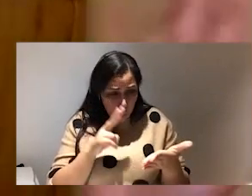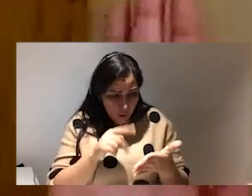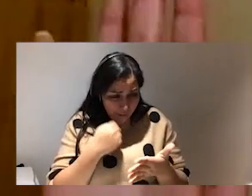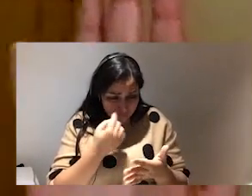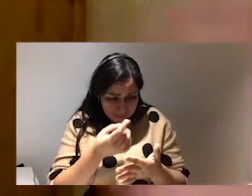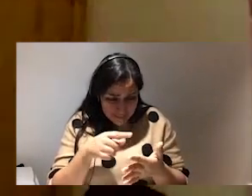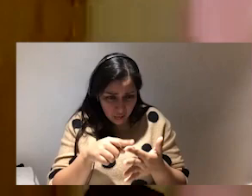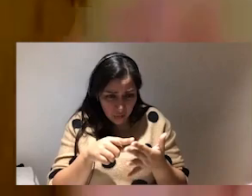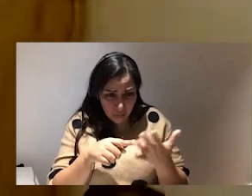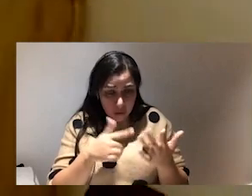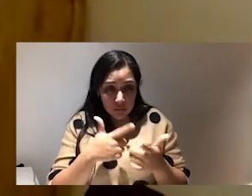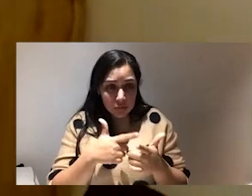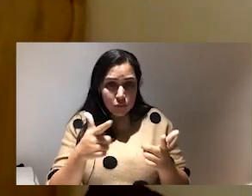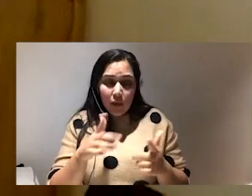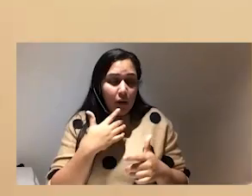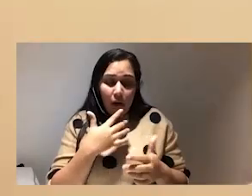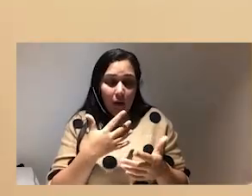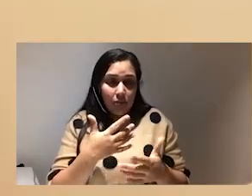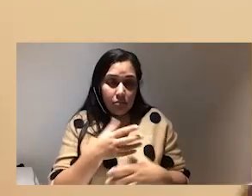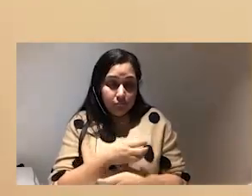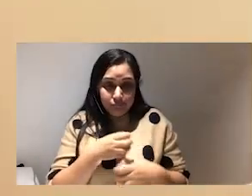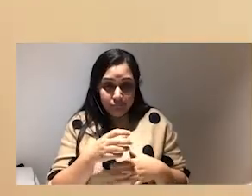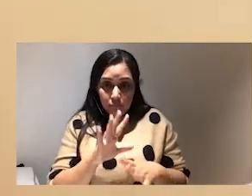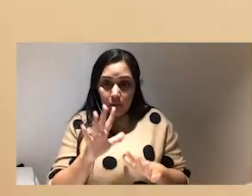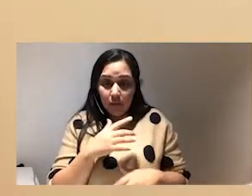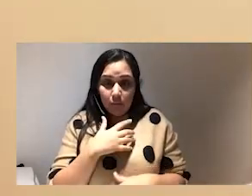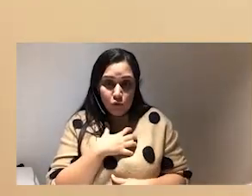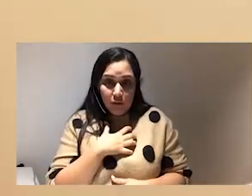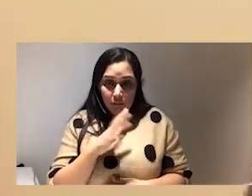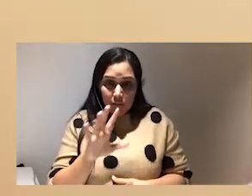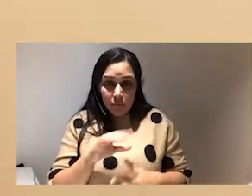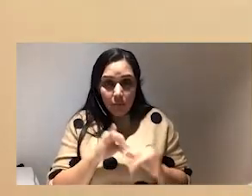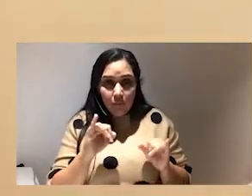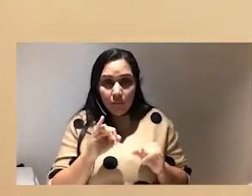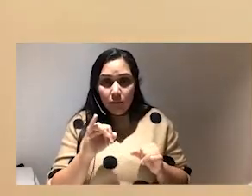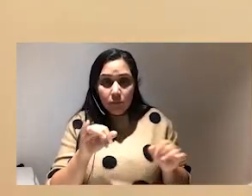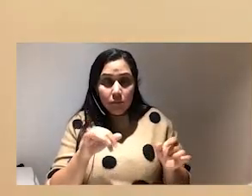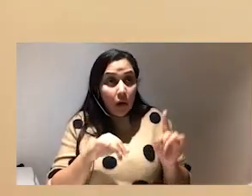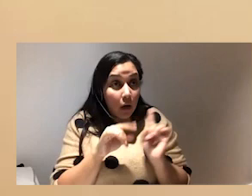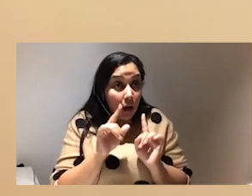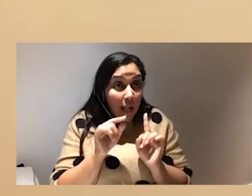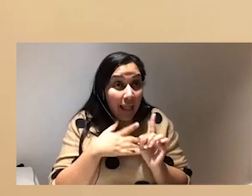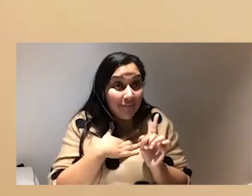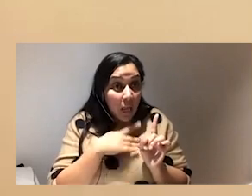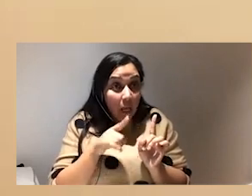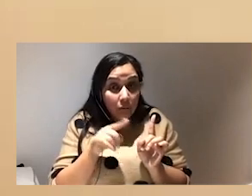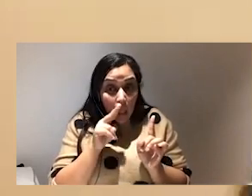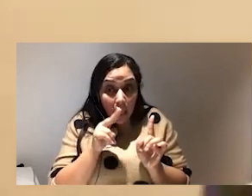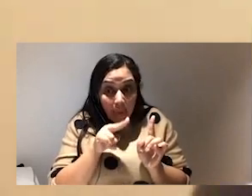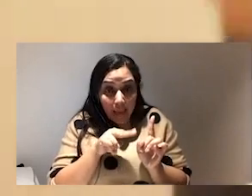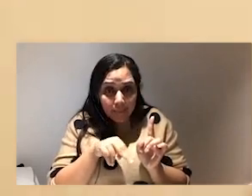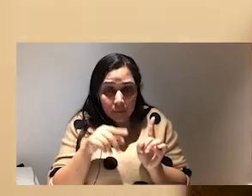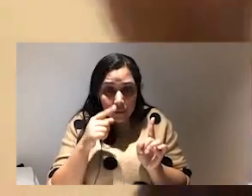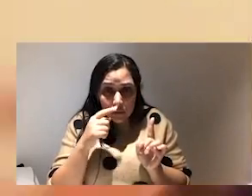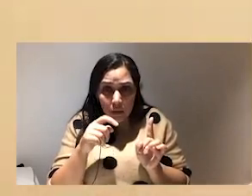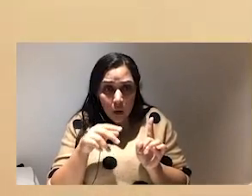i do not envy you and i'm coming back in second is it got at least 11 likes is it or is it got still what people's you know names are they are we now